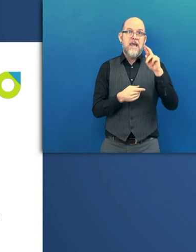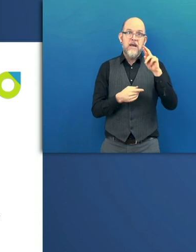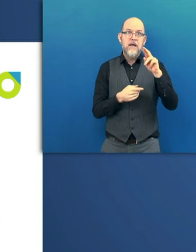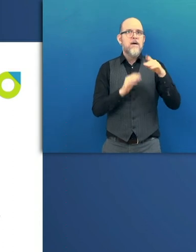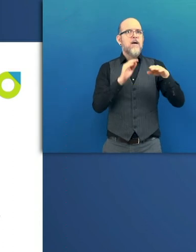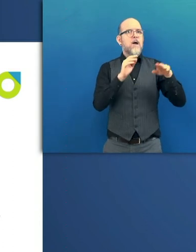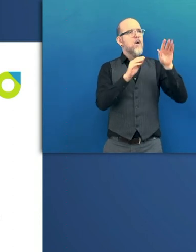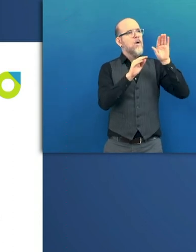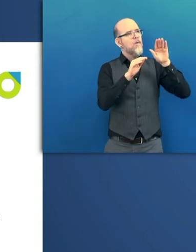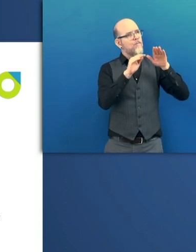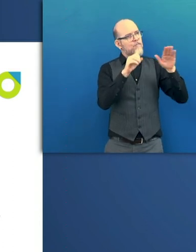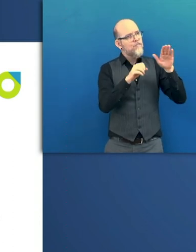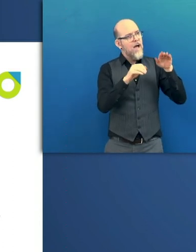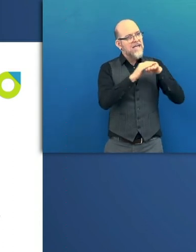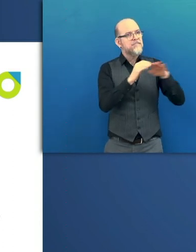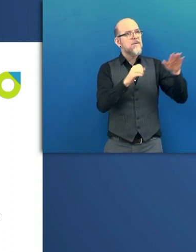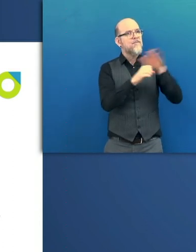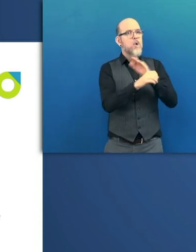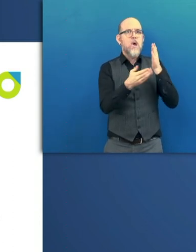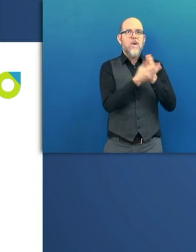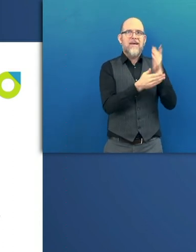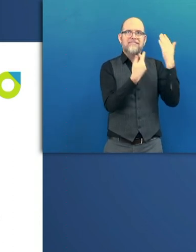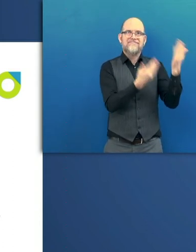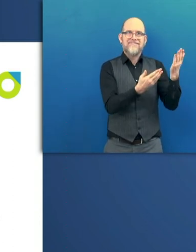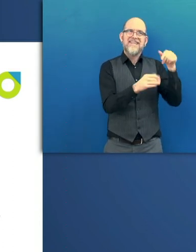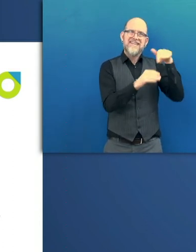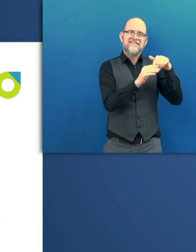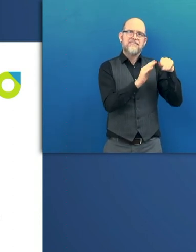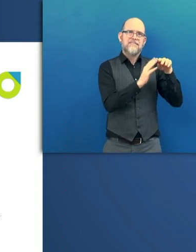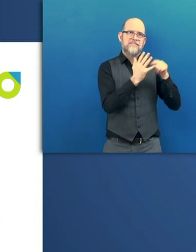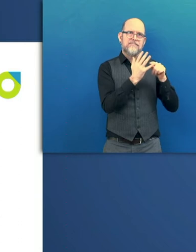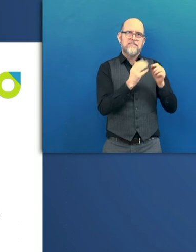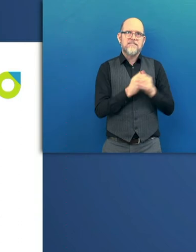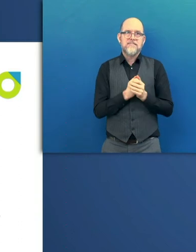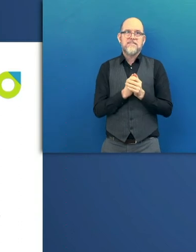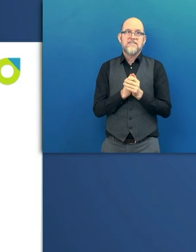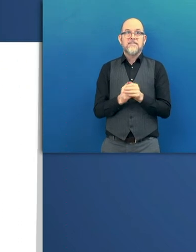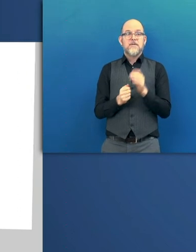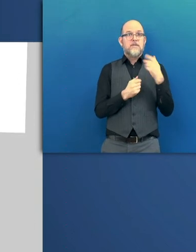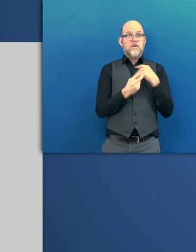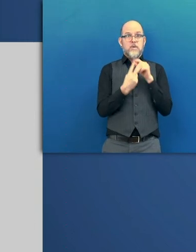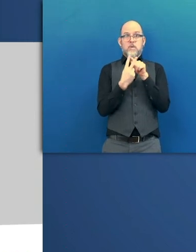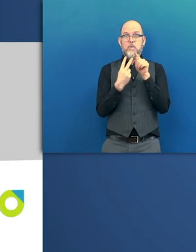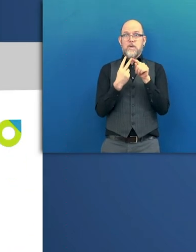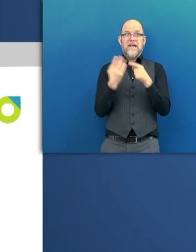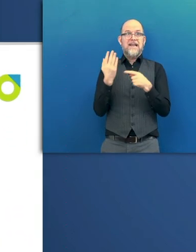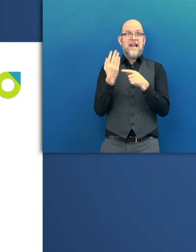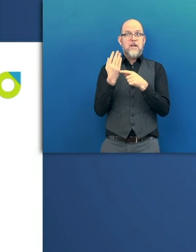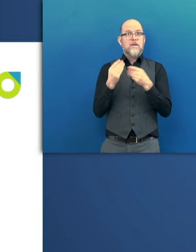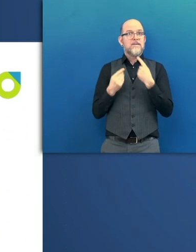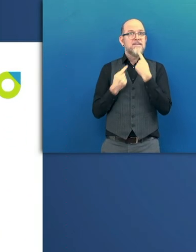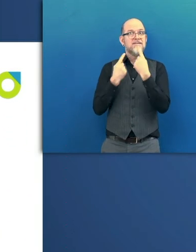system. The second technology that is making up our platform that is equally important